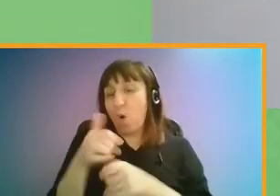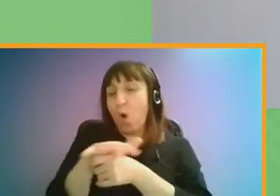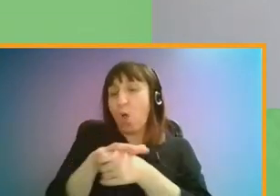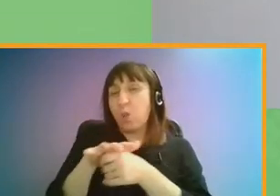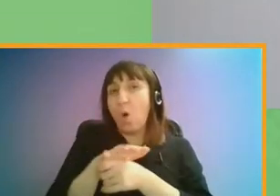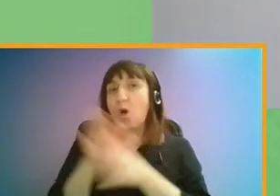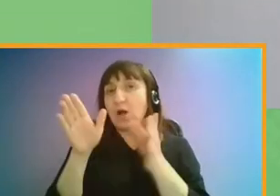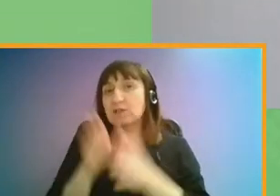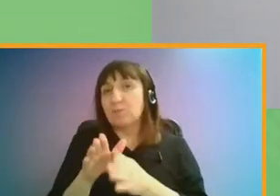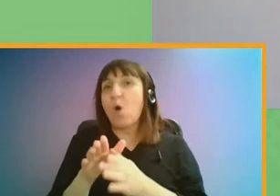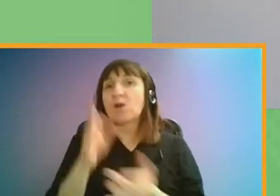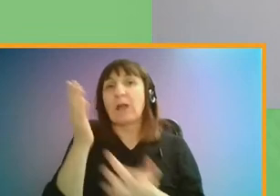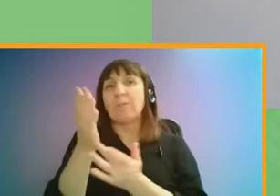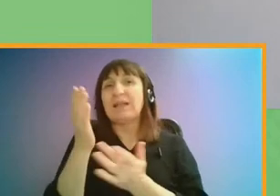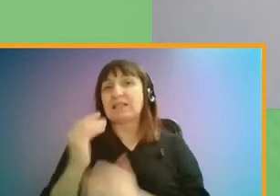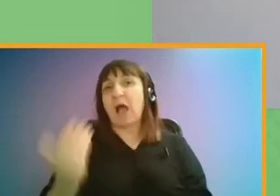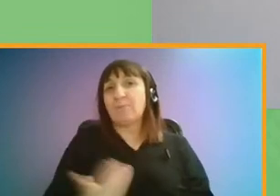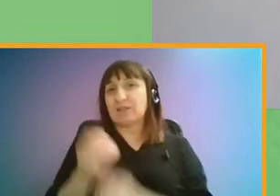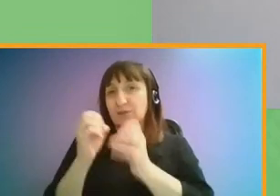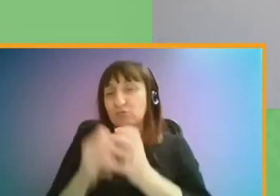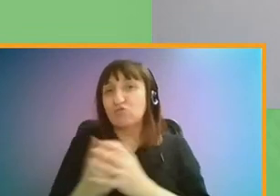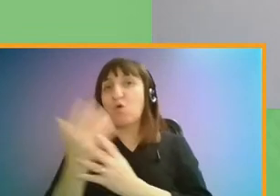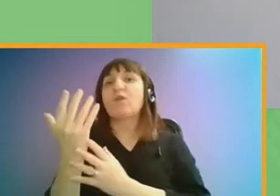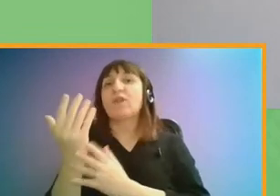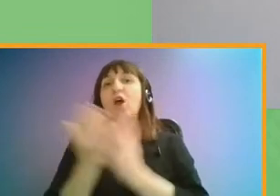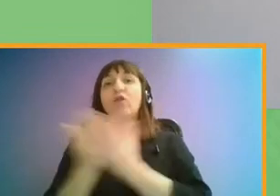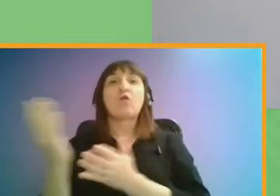medium-sized business growth during the recovery.